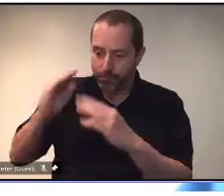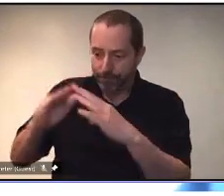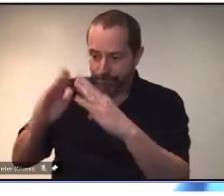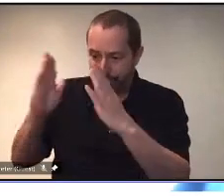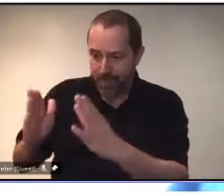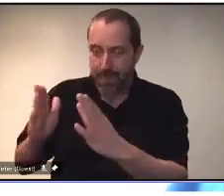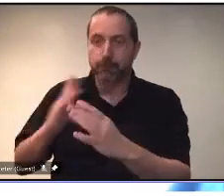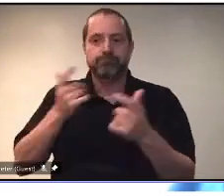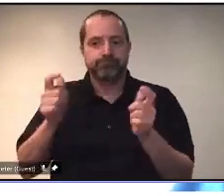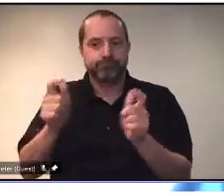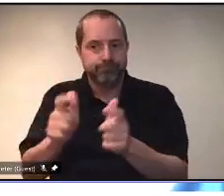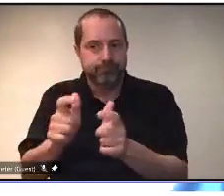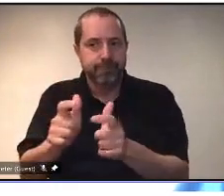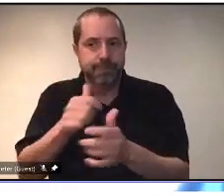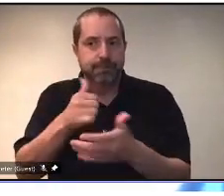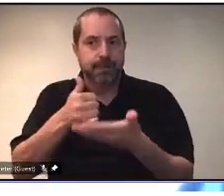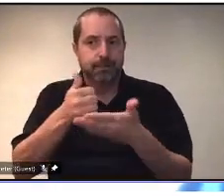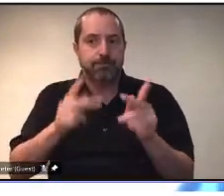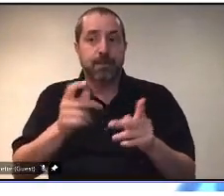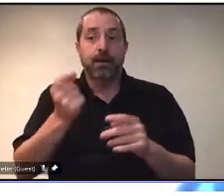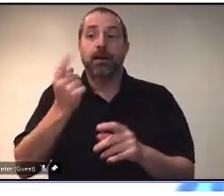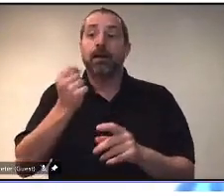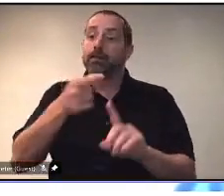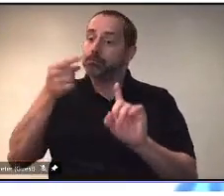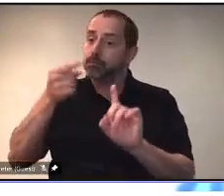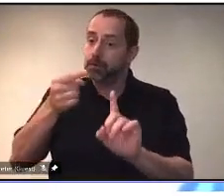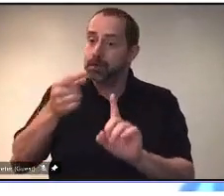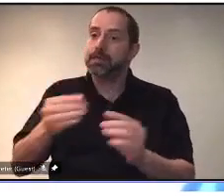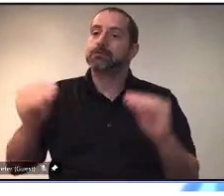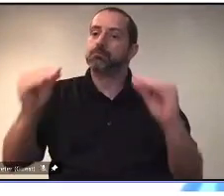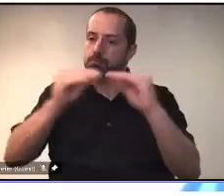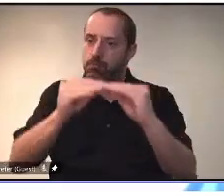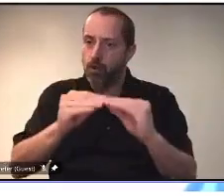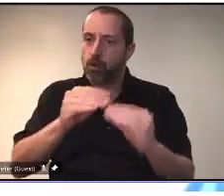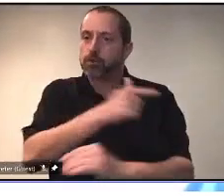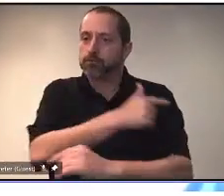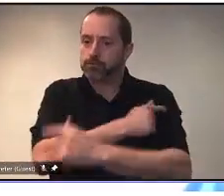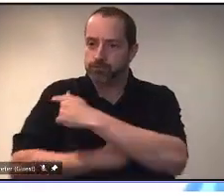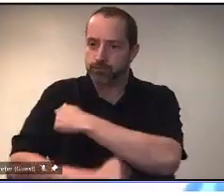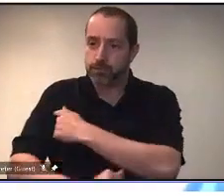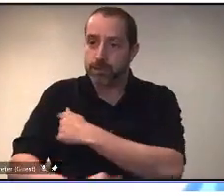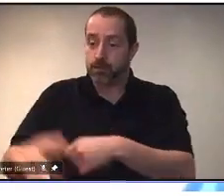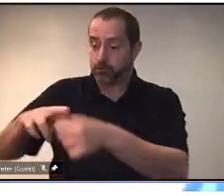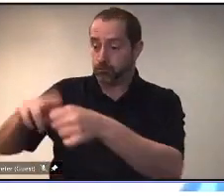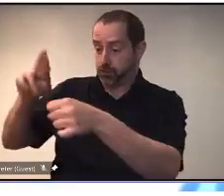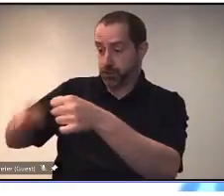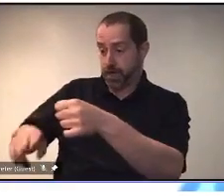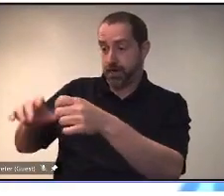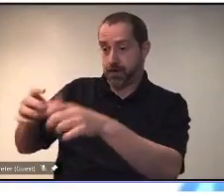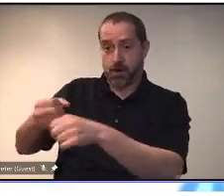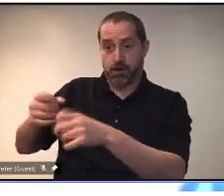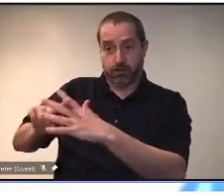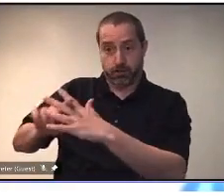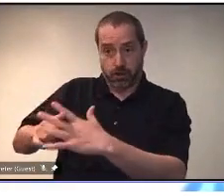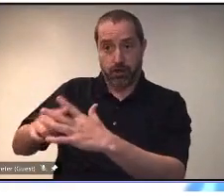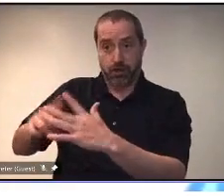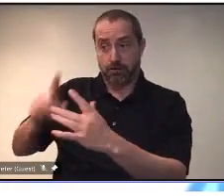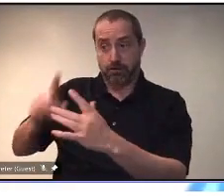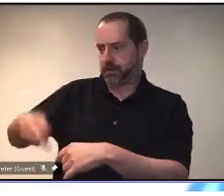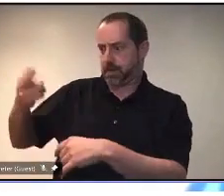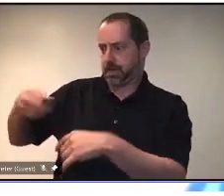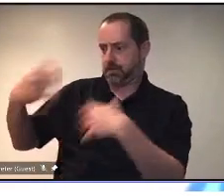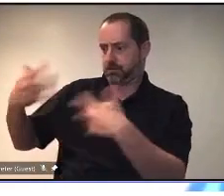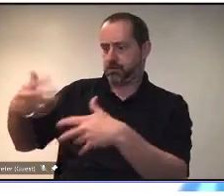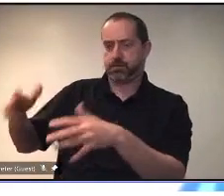We need to get a high vaccine uptake. know, Regina got a head start because of high case numbers. And Regina has the